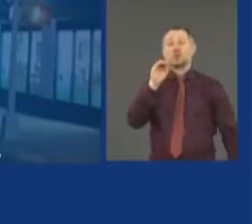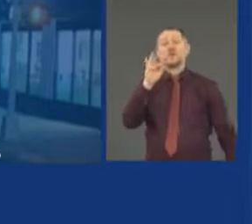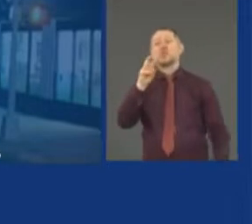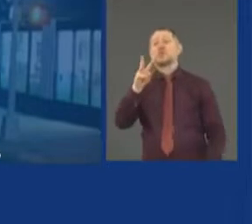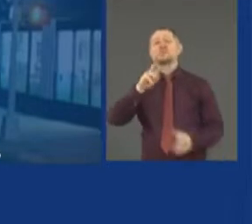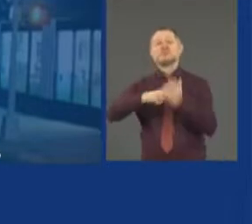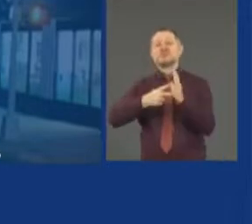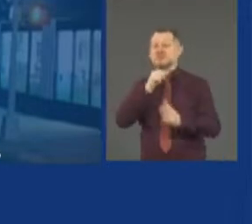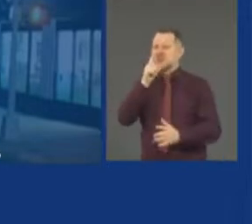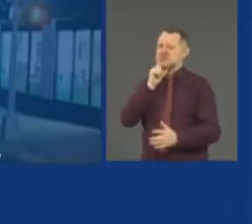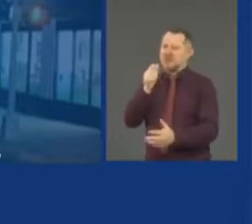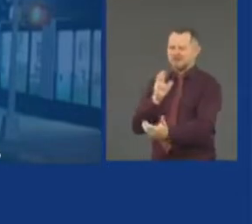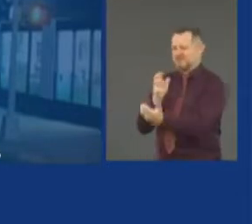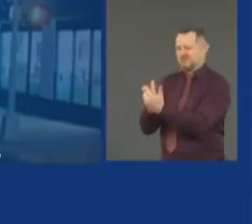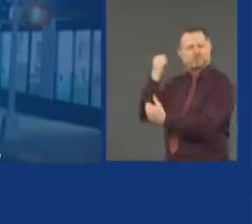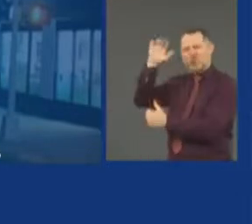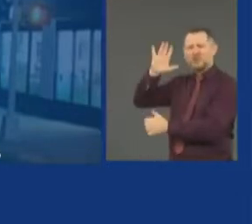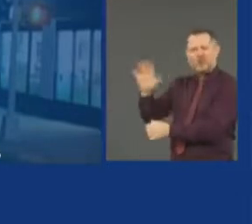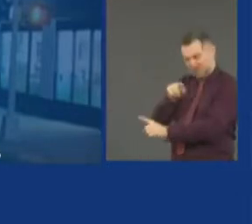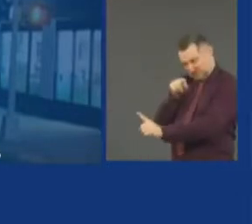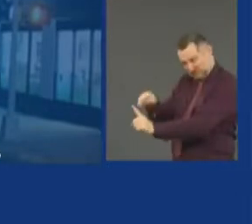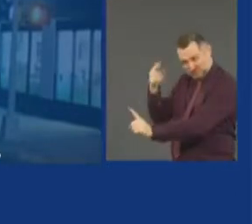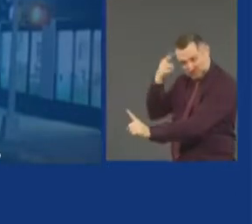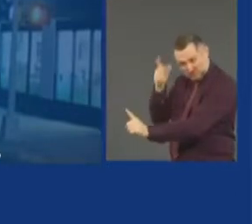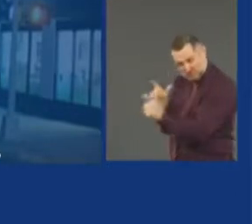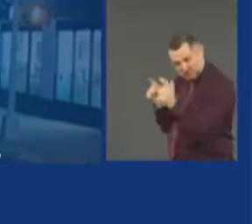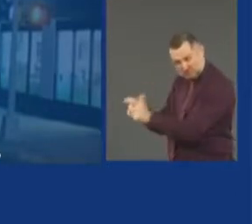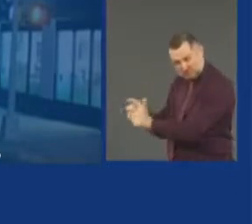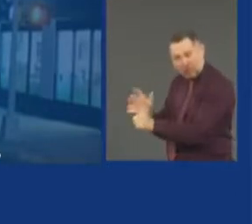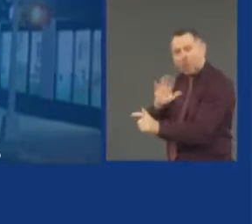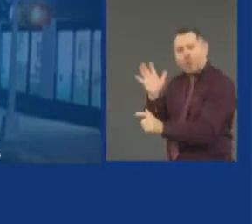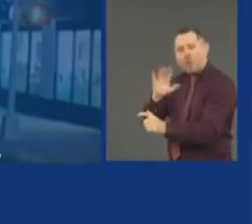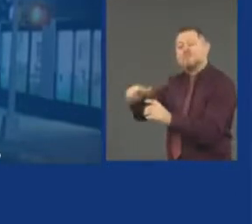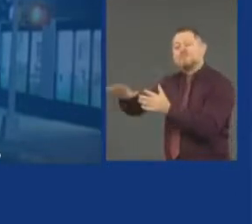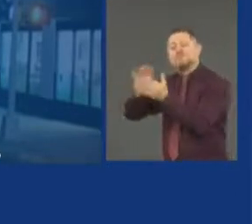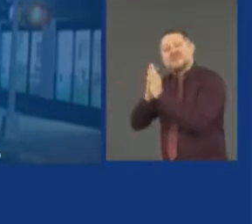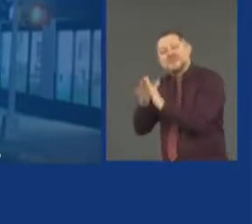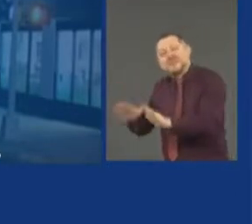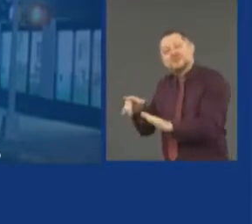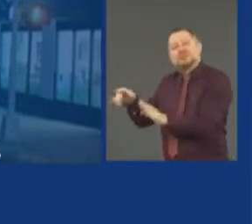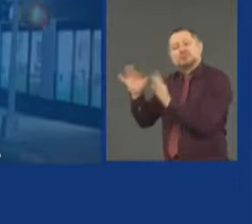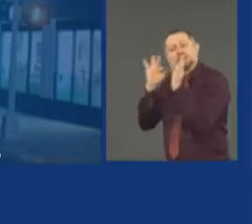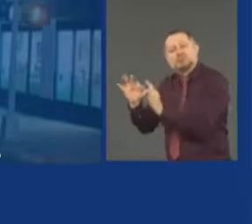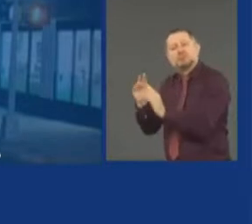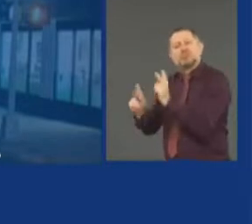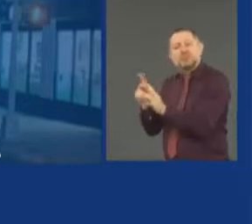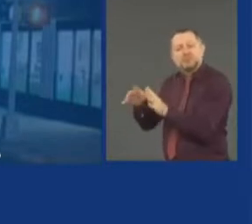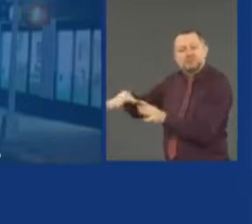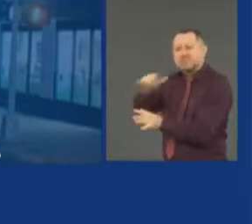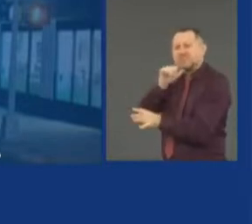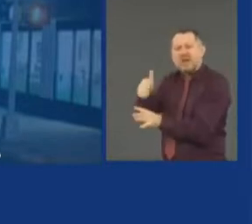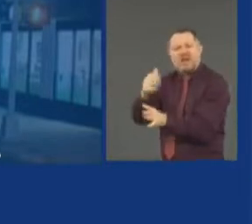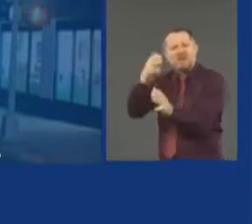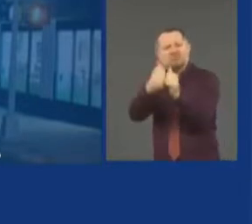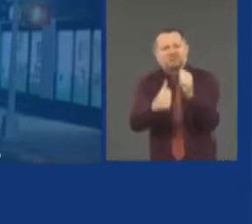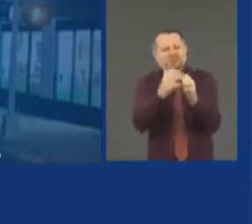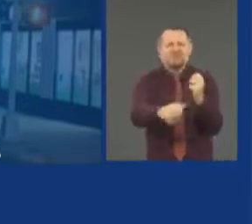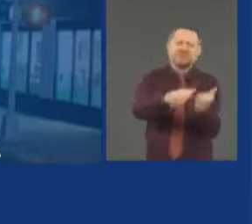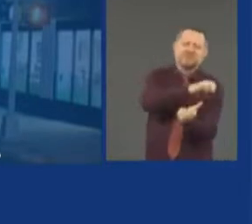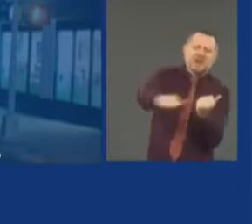Most of the protesters have been peaceful. They have been nonviolent. The curfew is not to harass